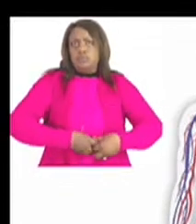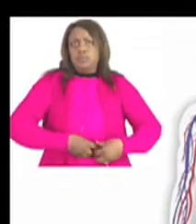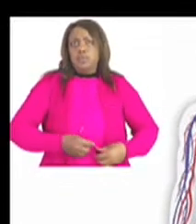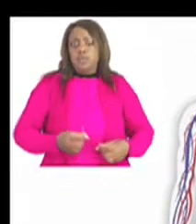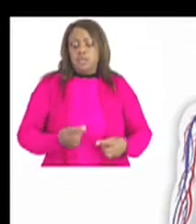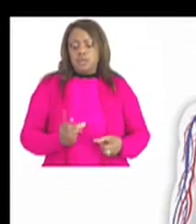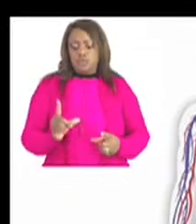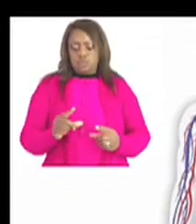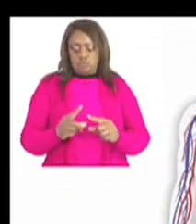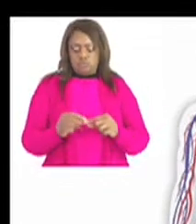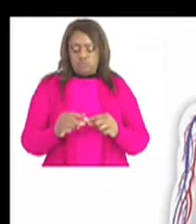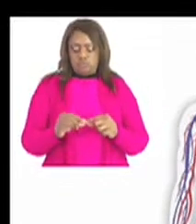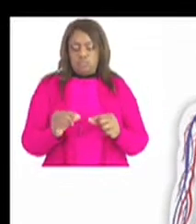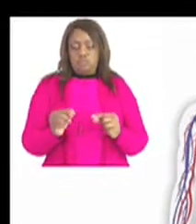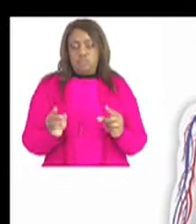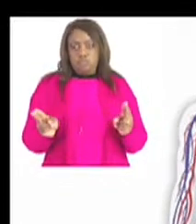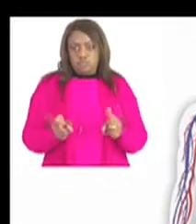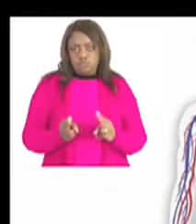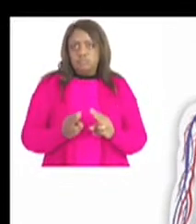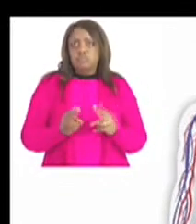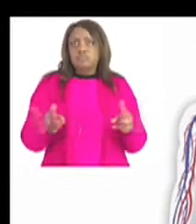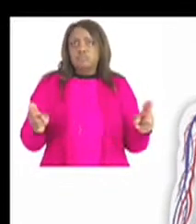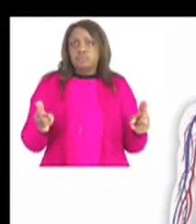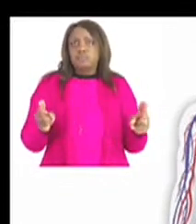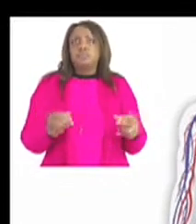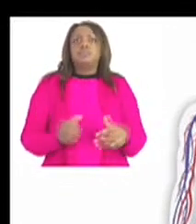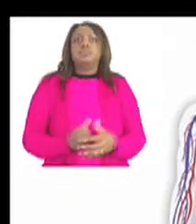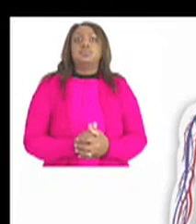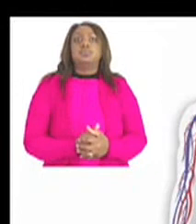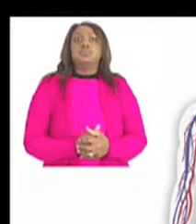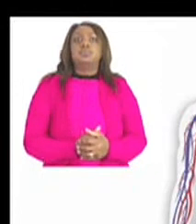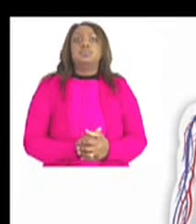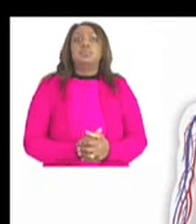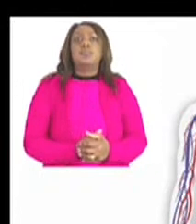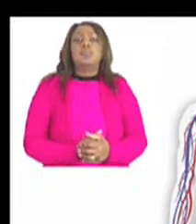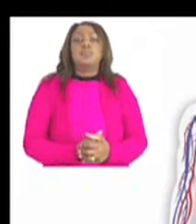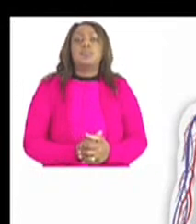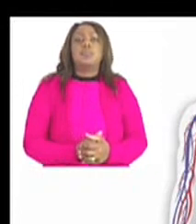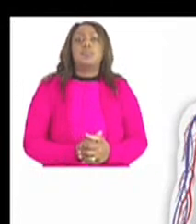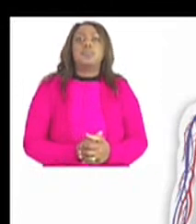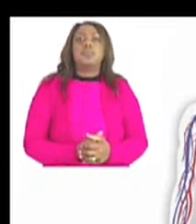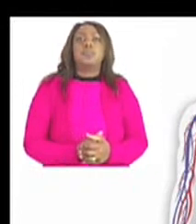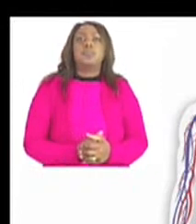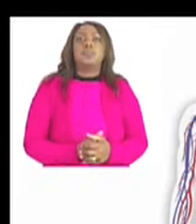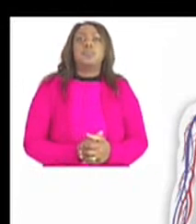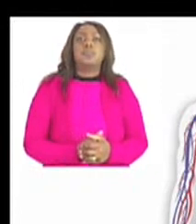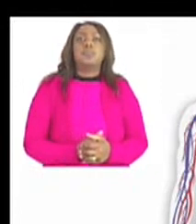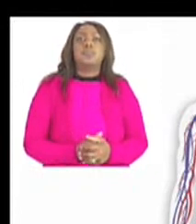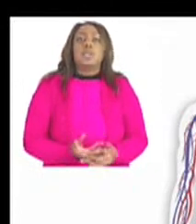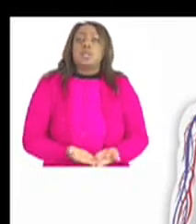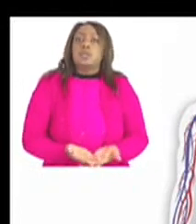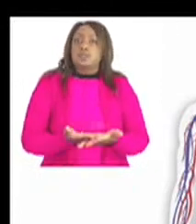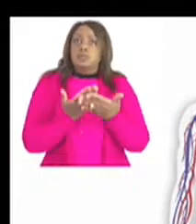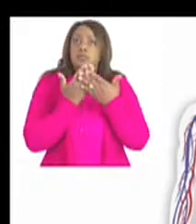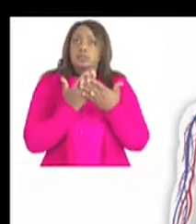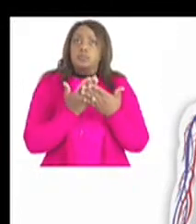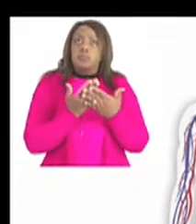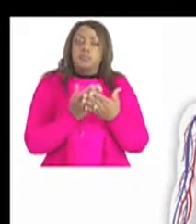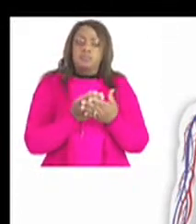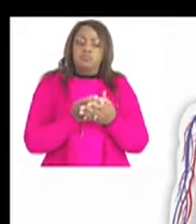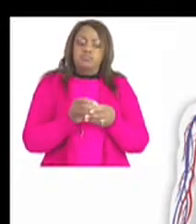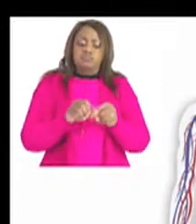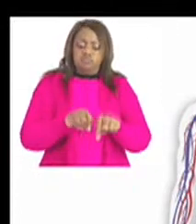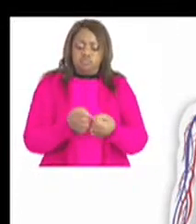as well as small is intense time it helps you to break down